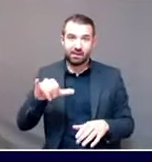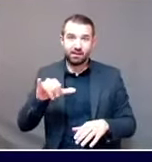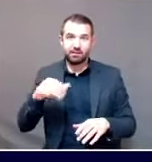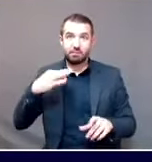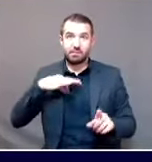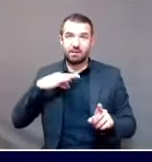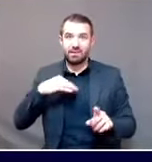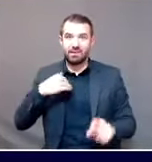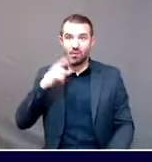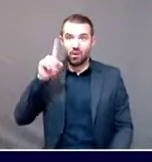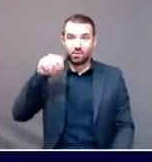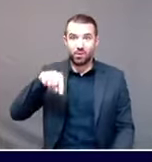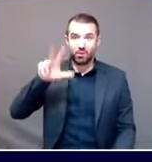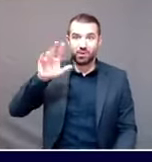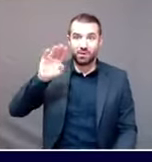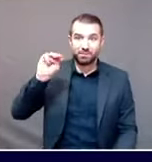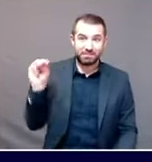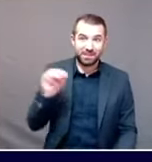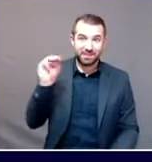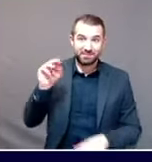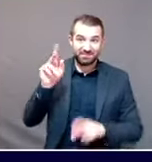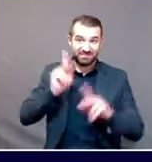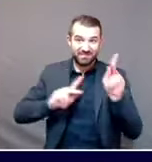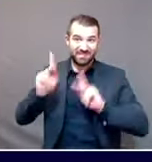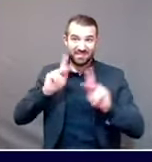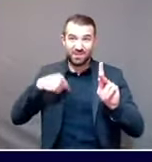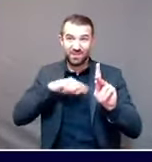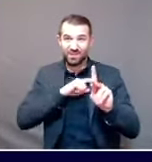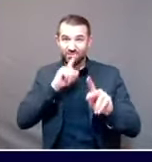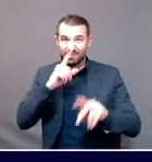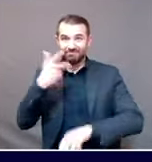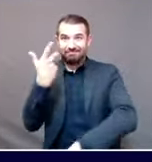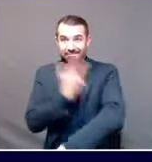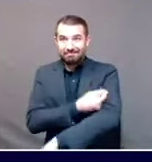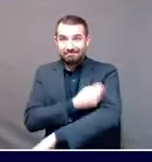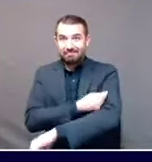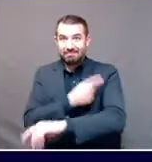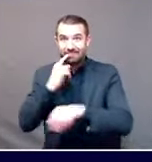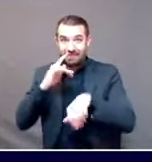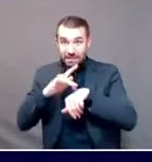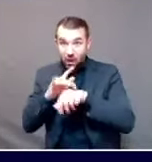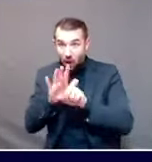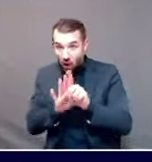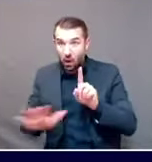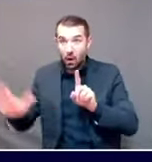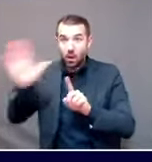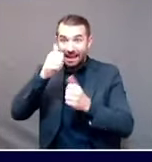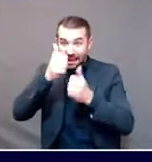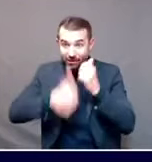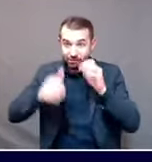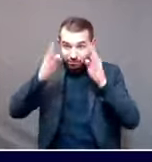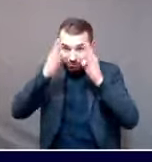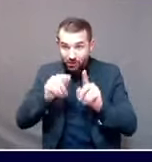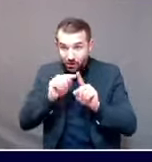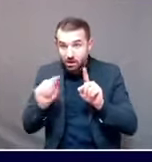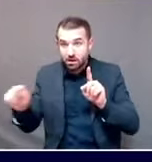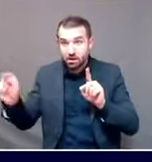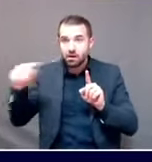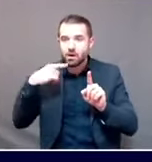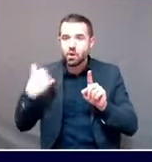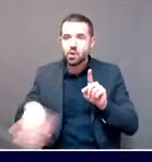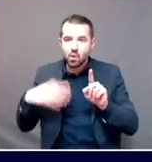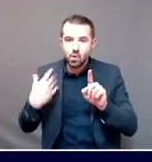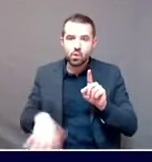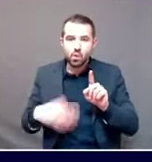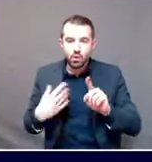to hundreds of millions of people. So we appreciate the fact that this is something unlike anything we've done in a long time here in this